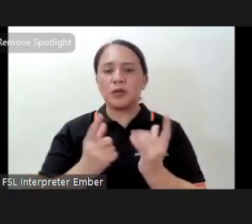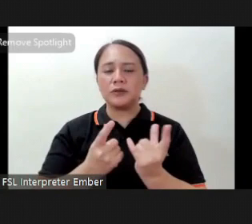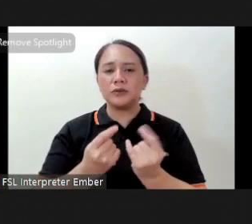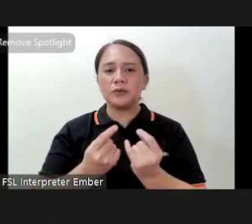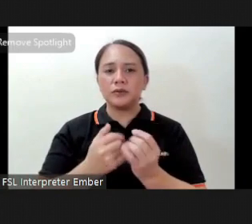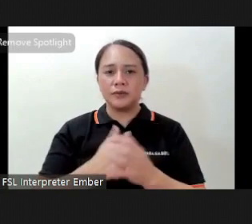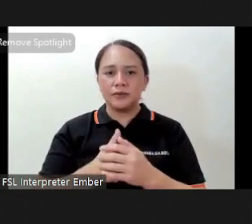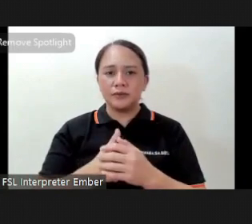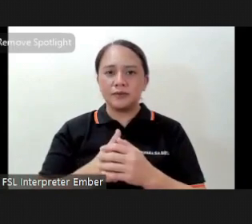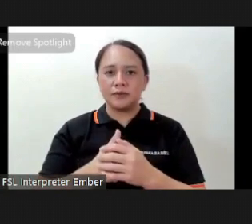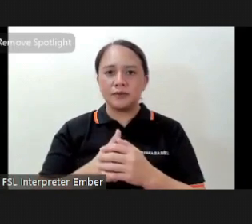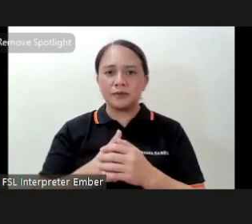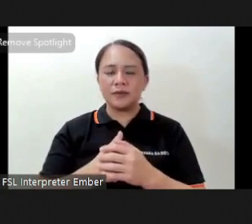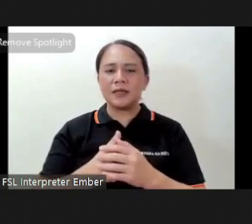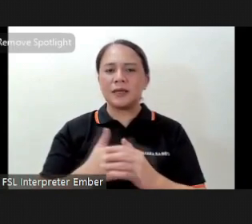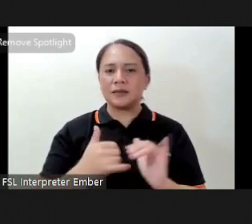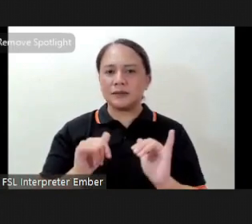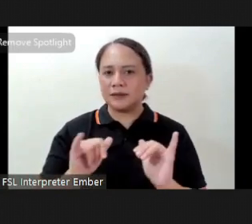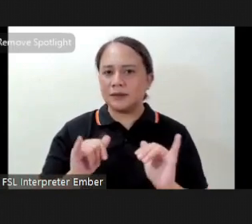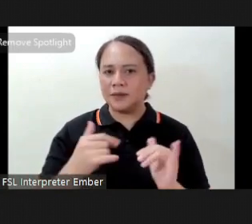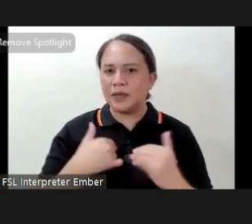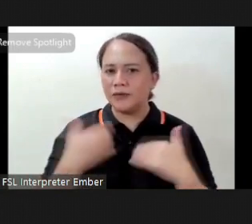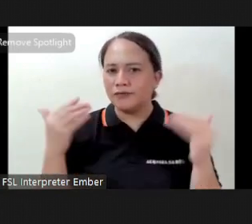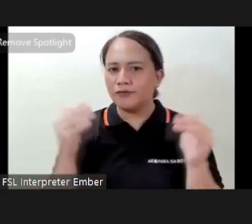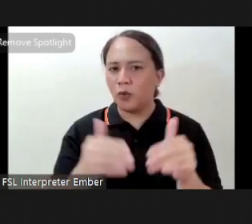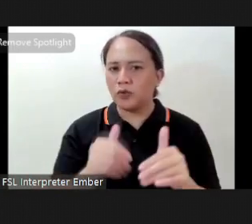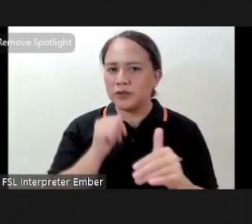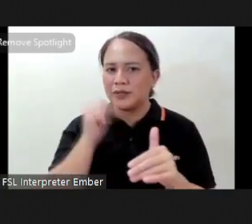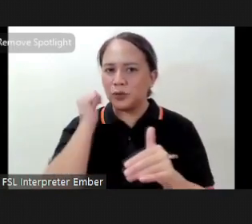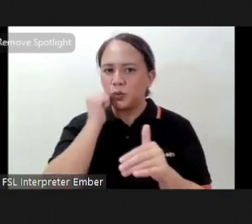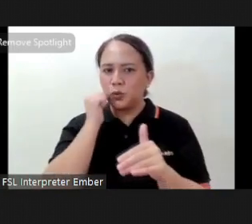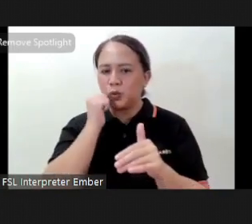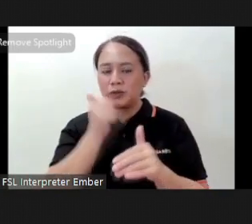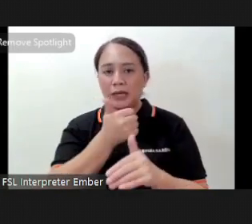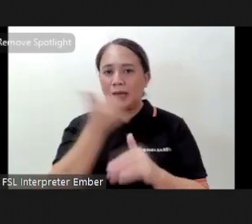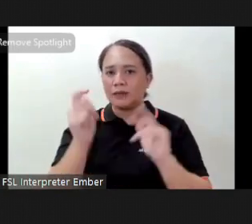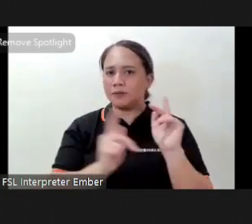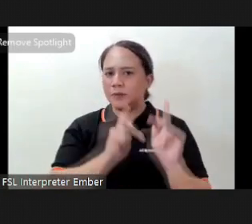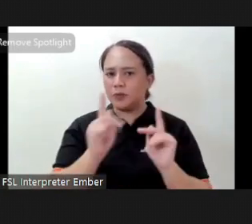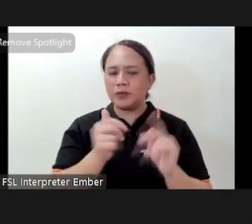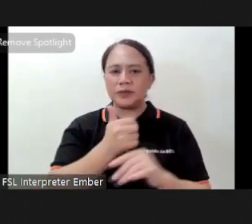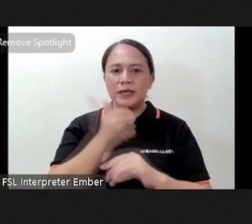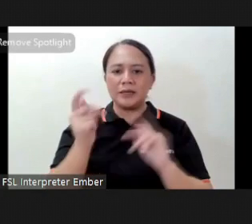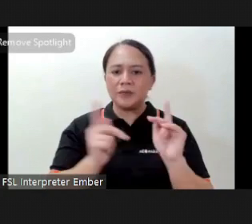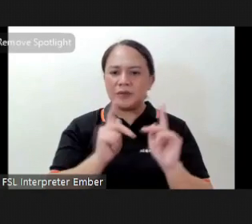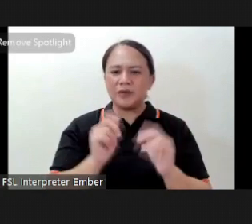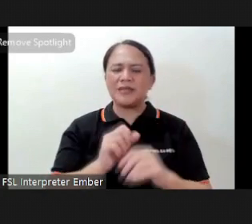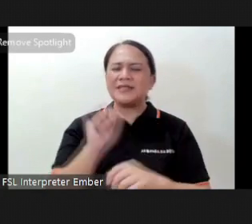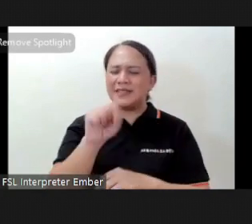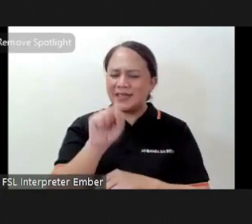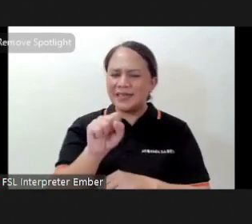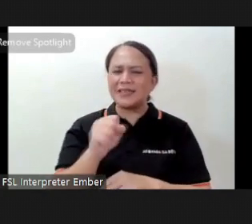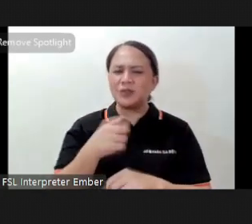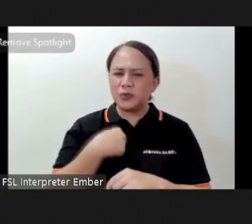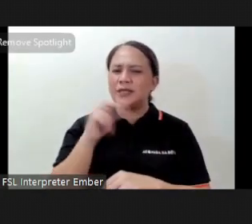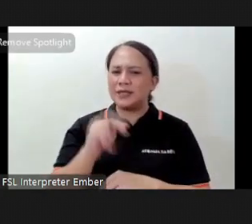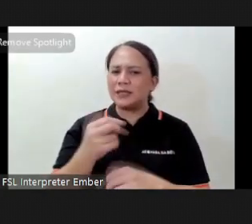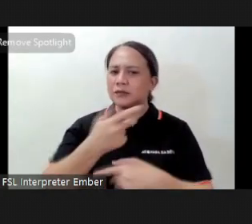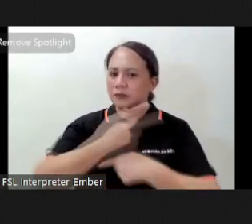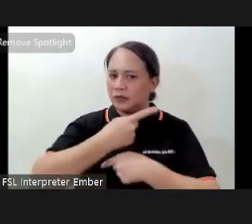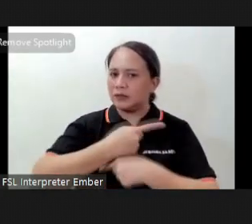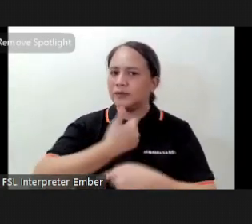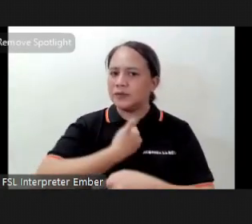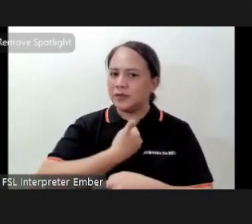of you so parang the focus is not always other people other people siympere because we also need to take care of